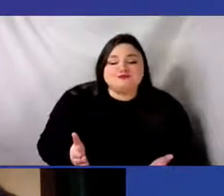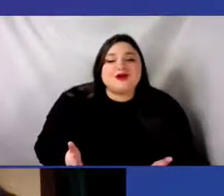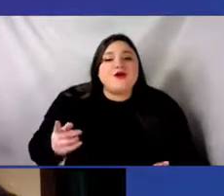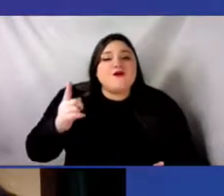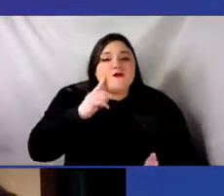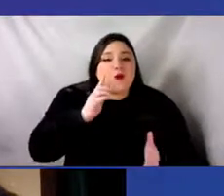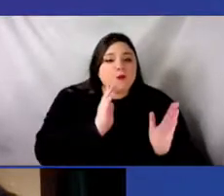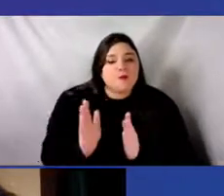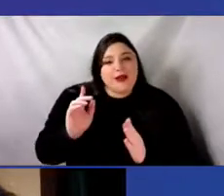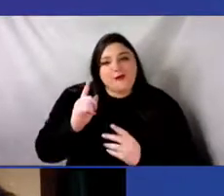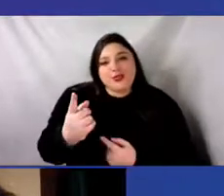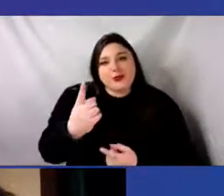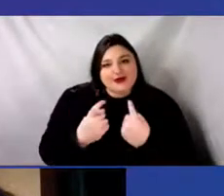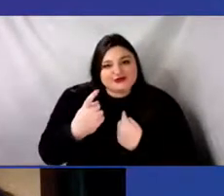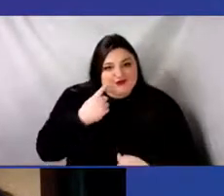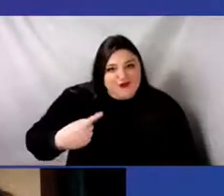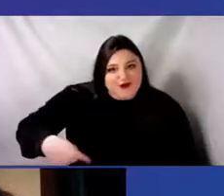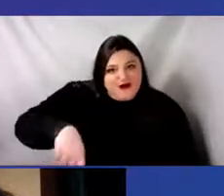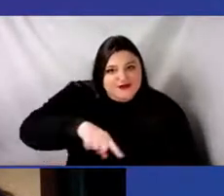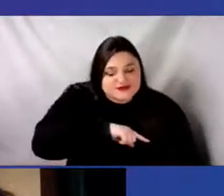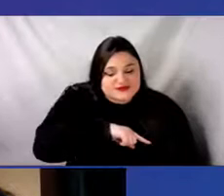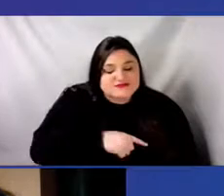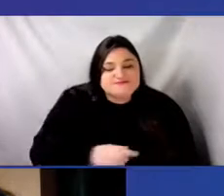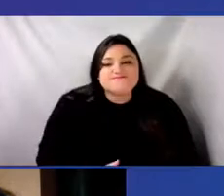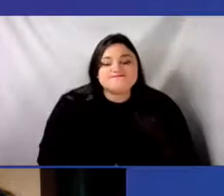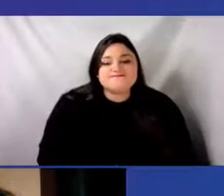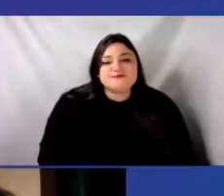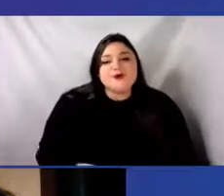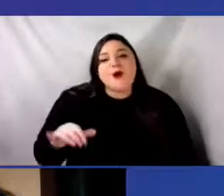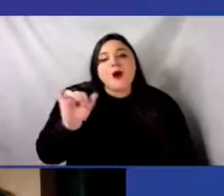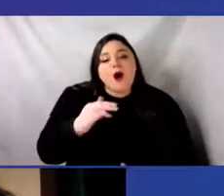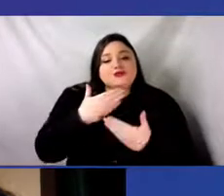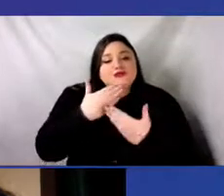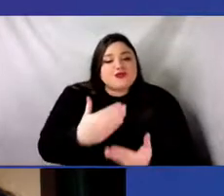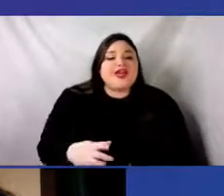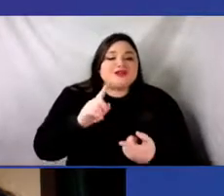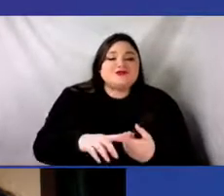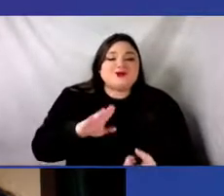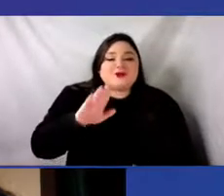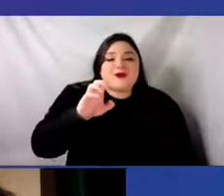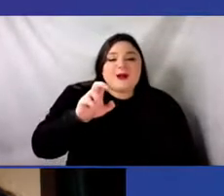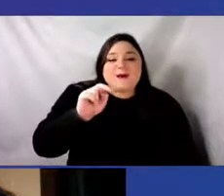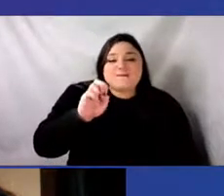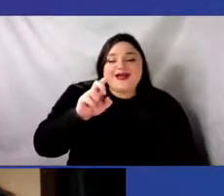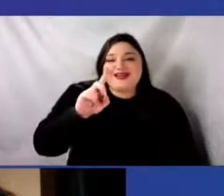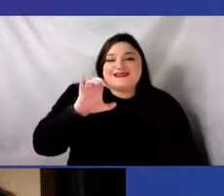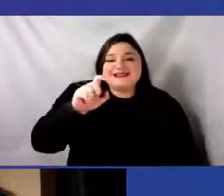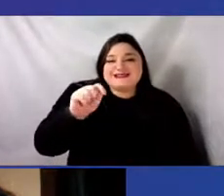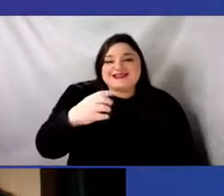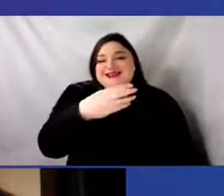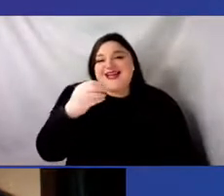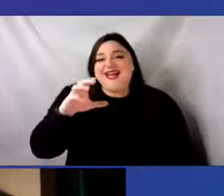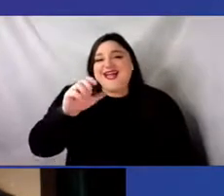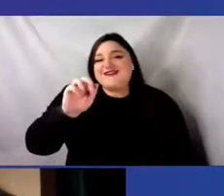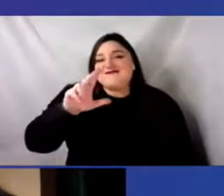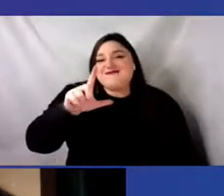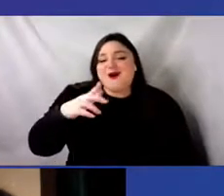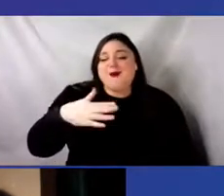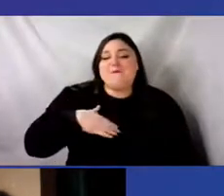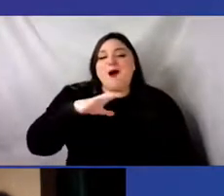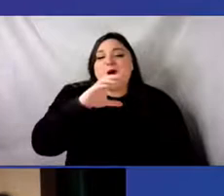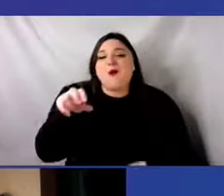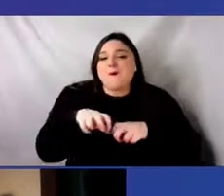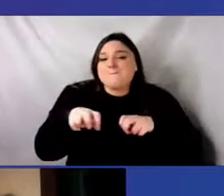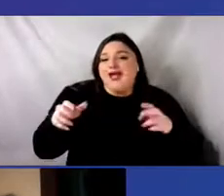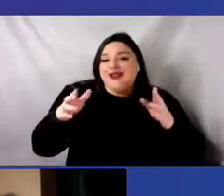questions and also to Benedict and Carl, my co-panelists here. Now, a little bit about